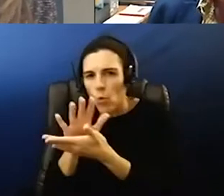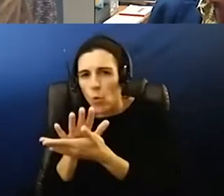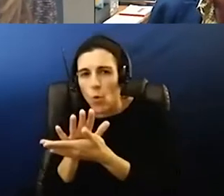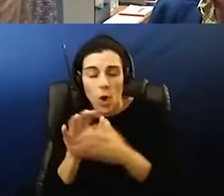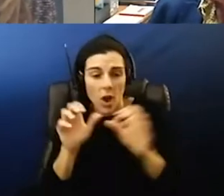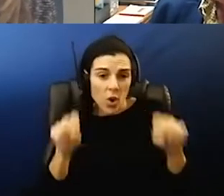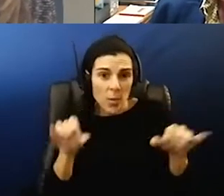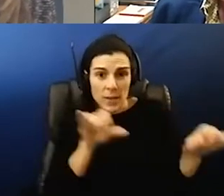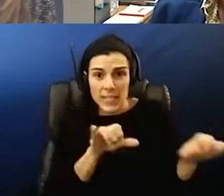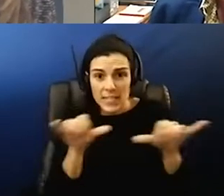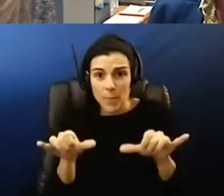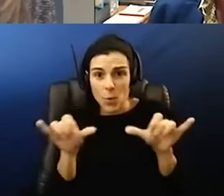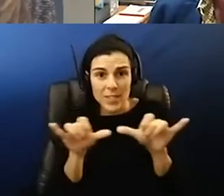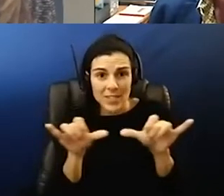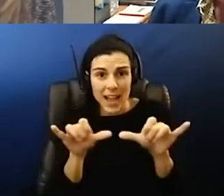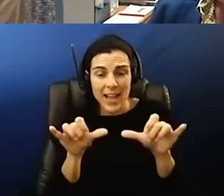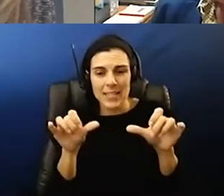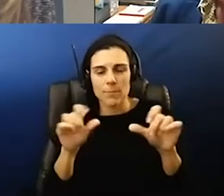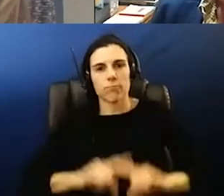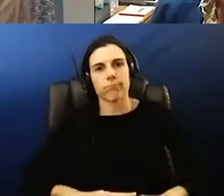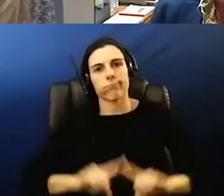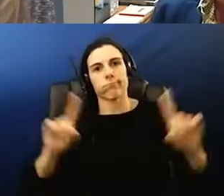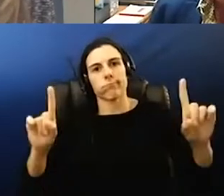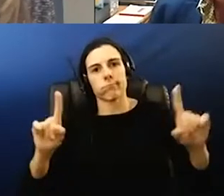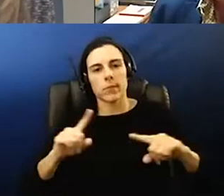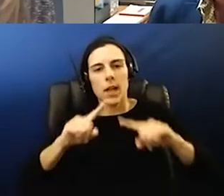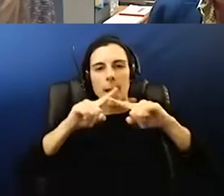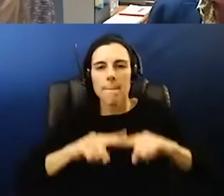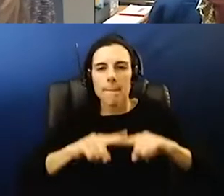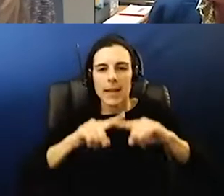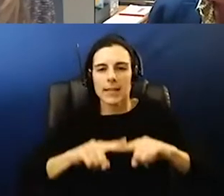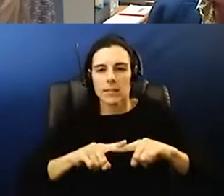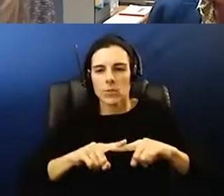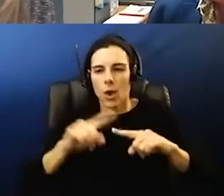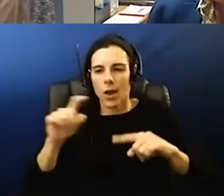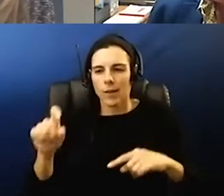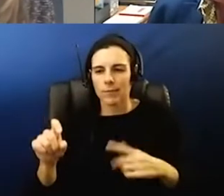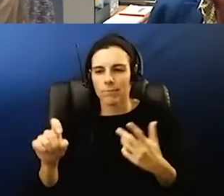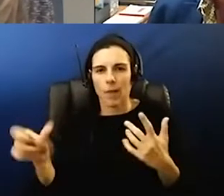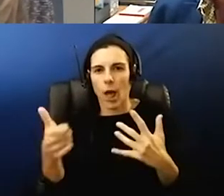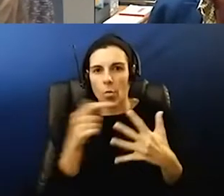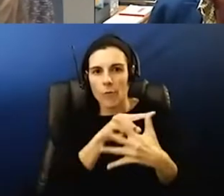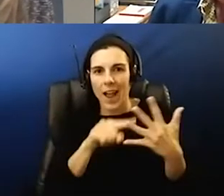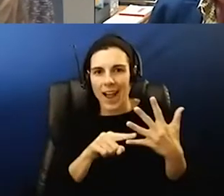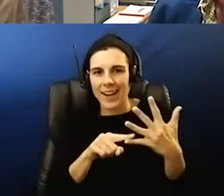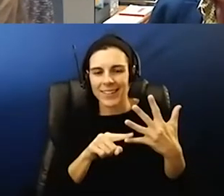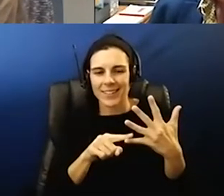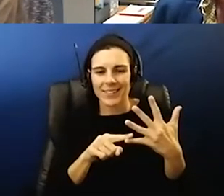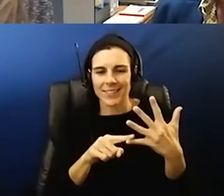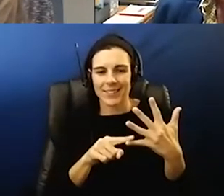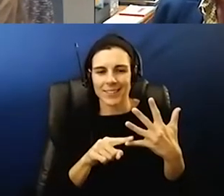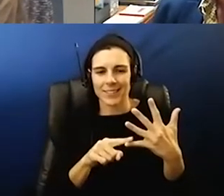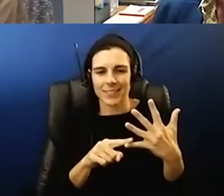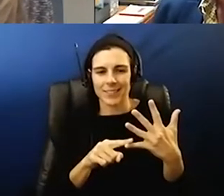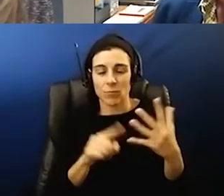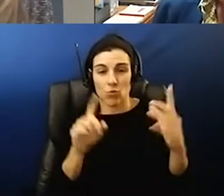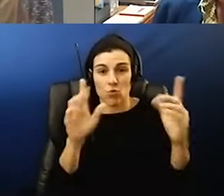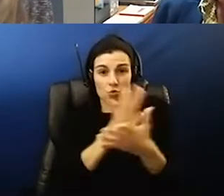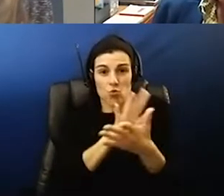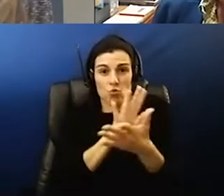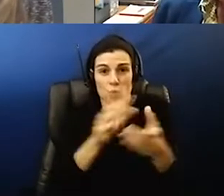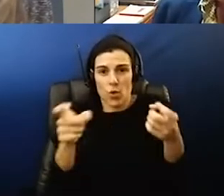can still be very very different based on these other factors that are well beyond the control necessarily of the school